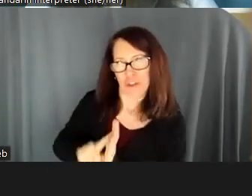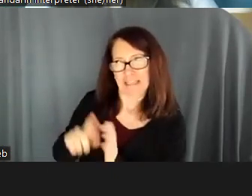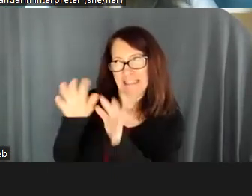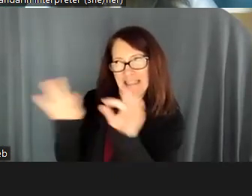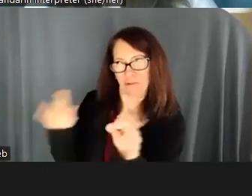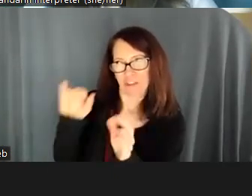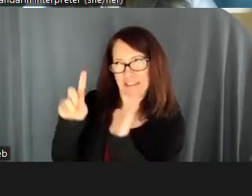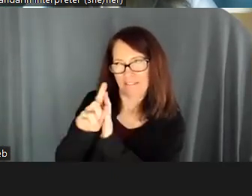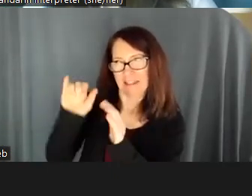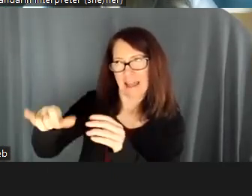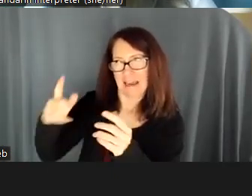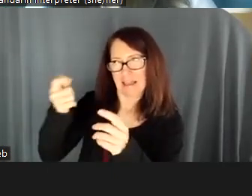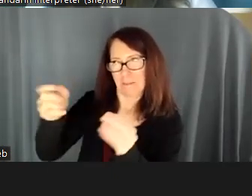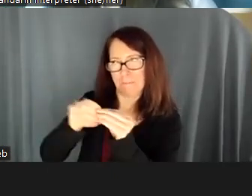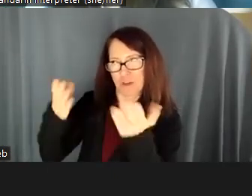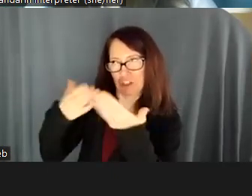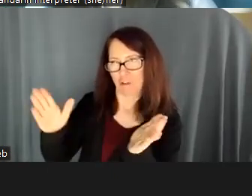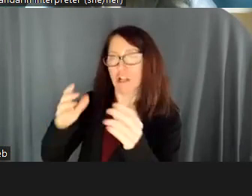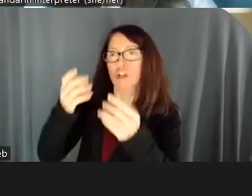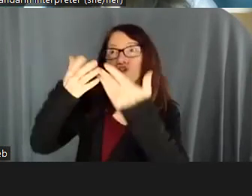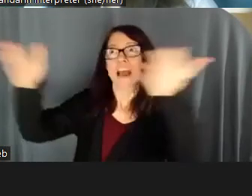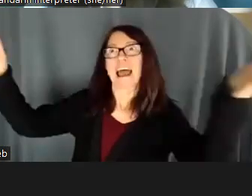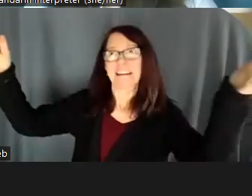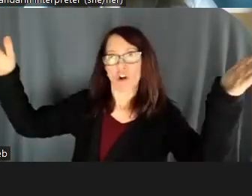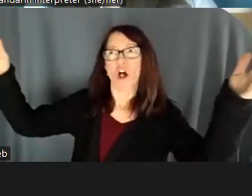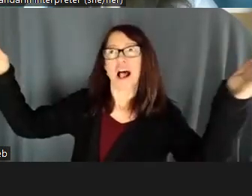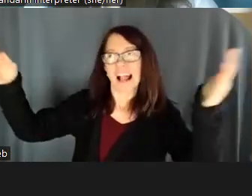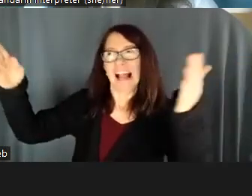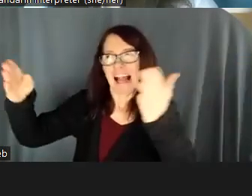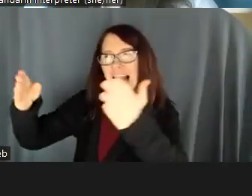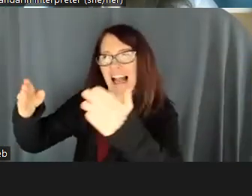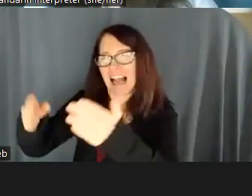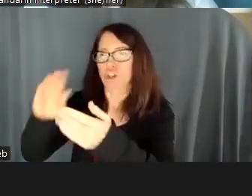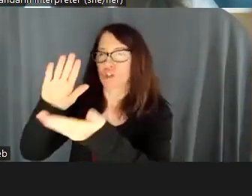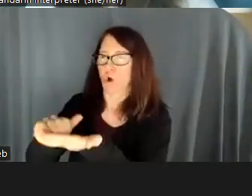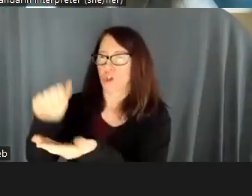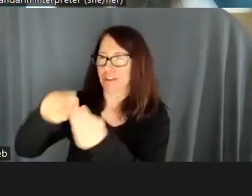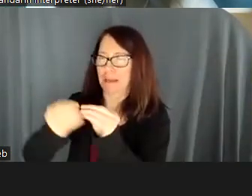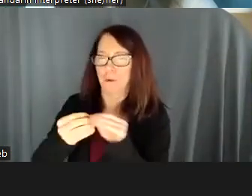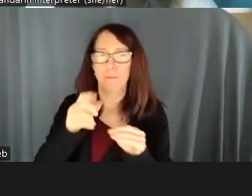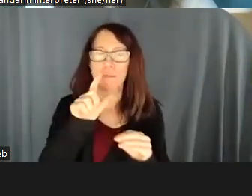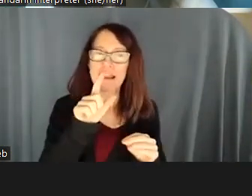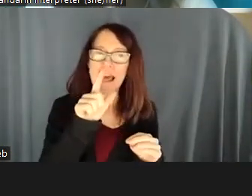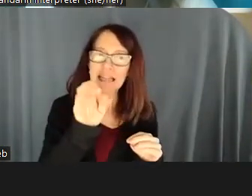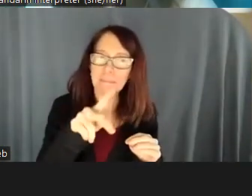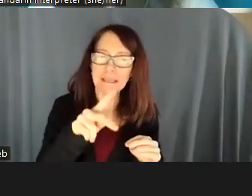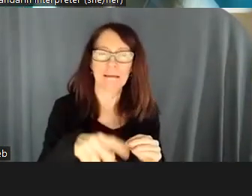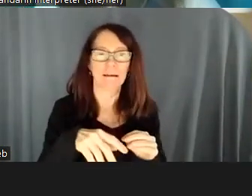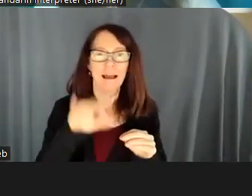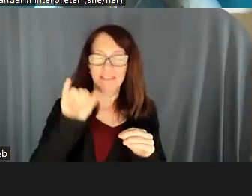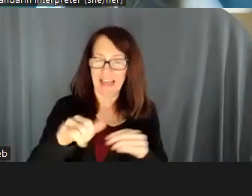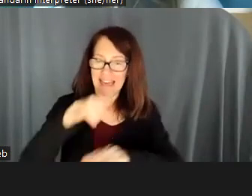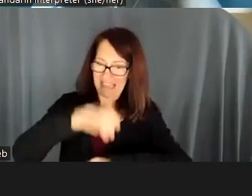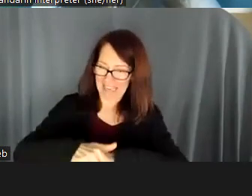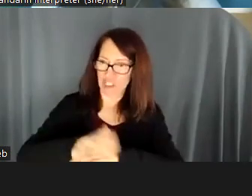The more detailed you go, the smaller the unit. But the LEP limit English proficiency criterion is definitely